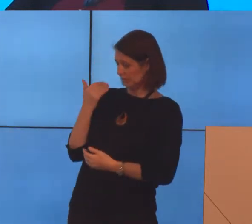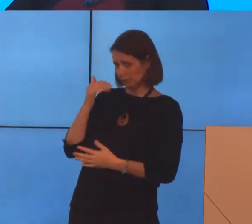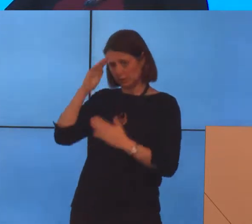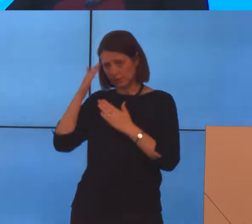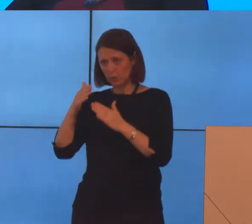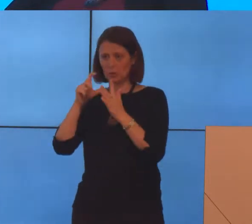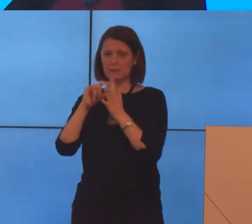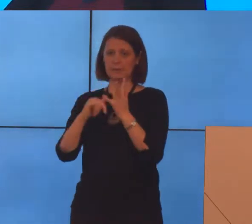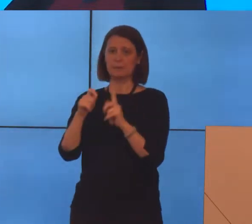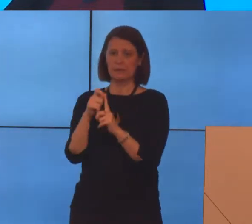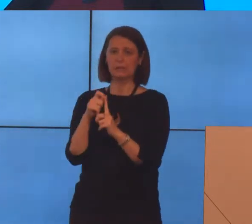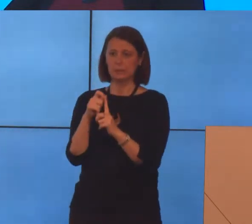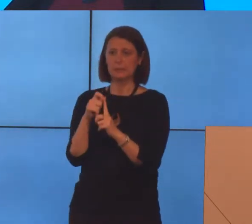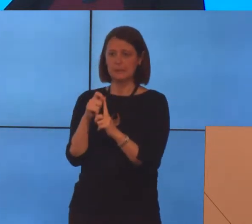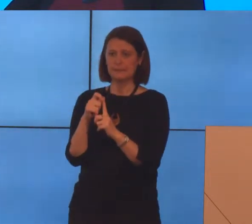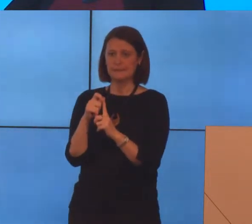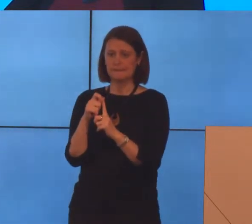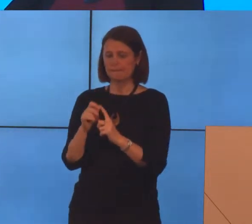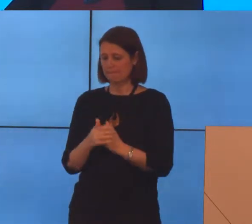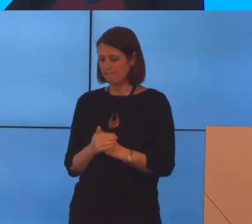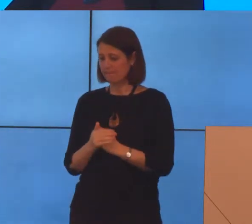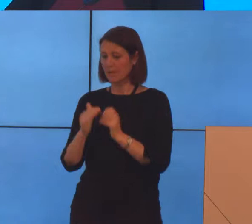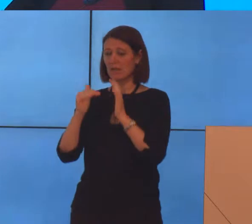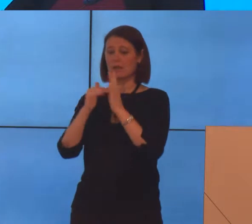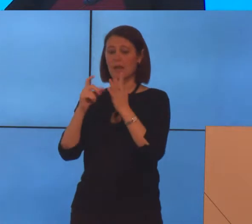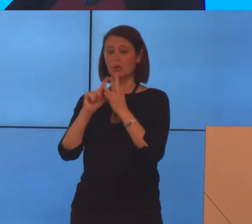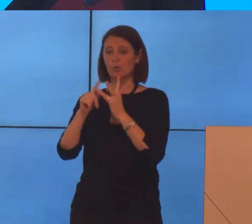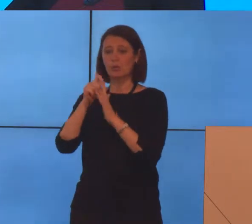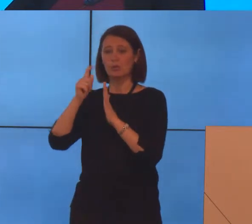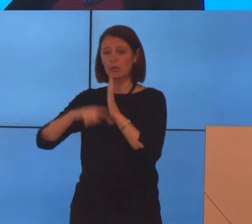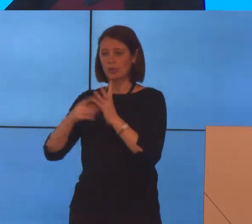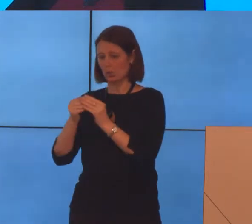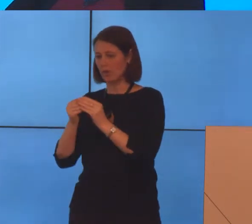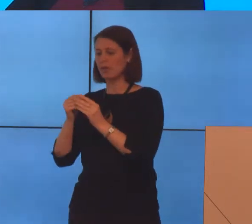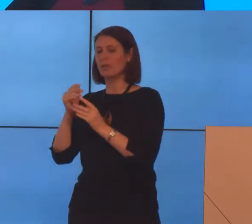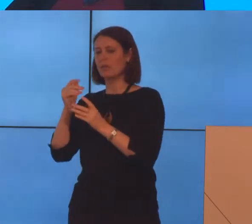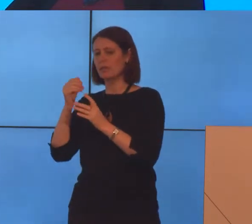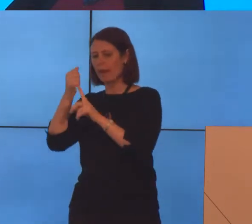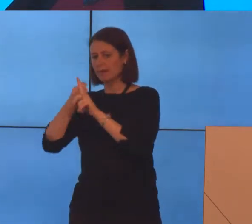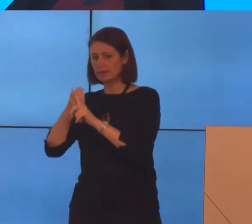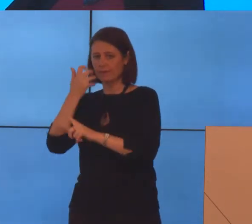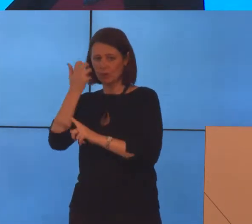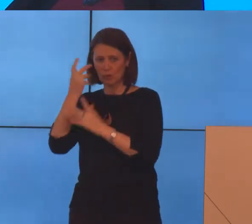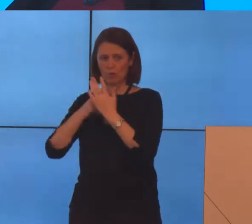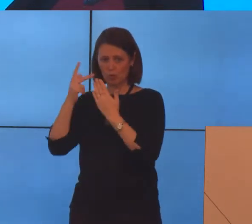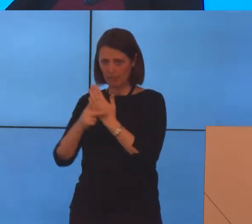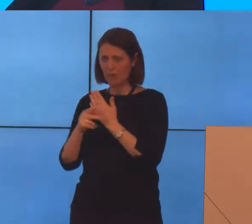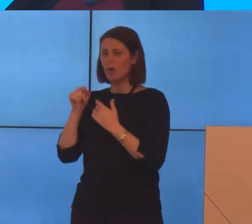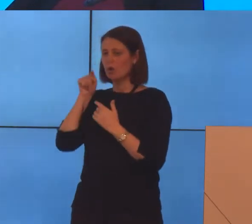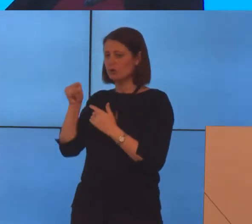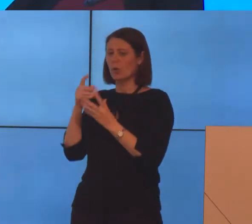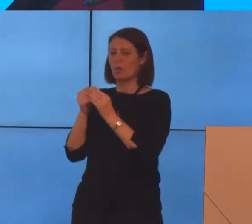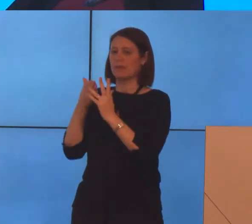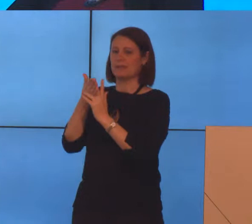on the DSP and now we are doing a project also through the Advocacy Futures Program around accessible public